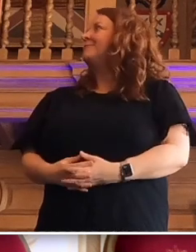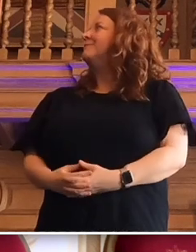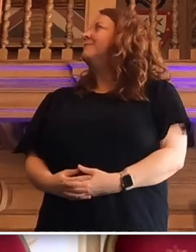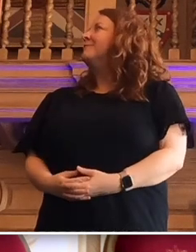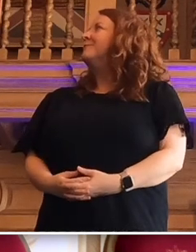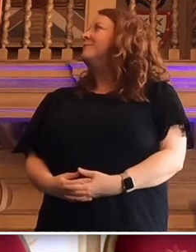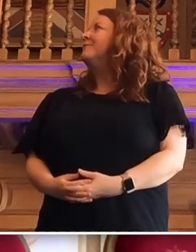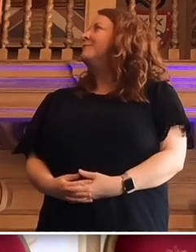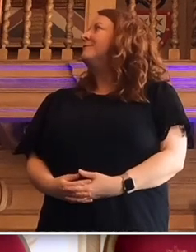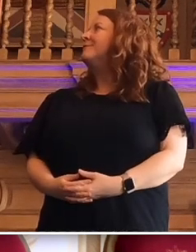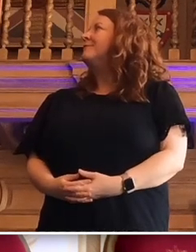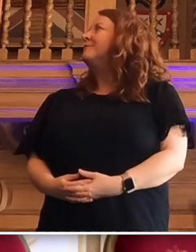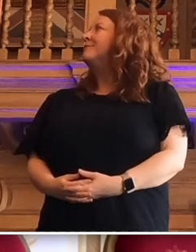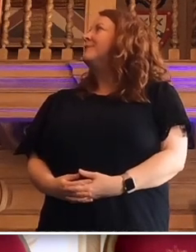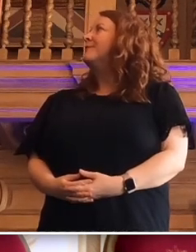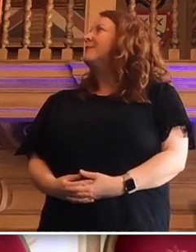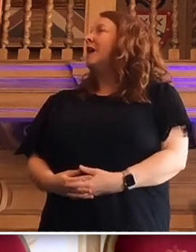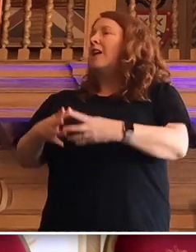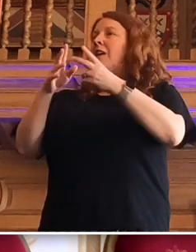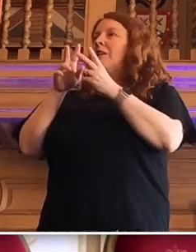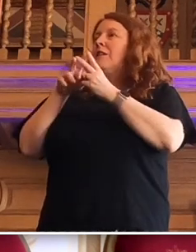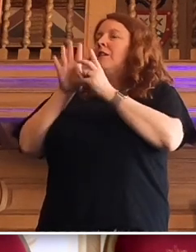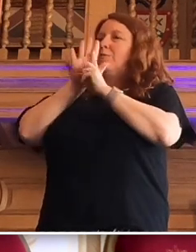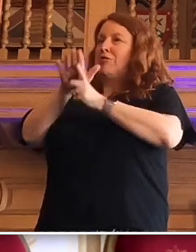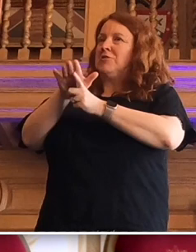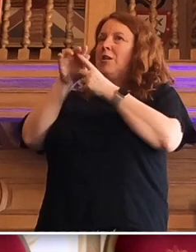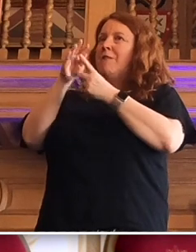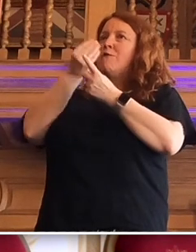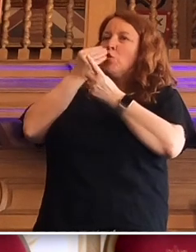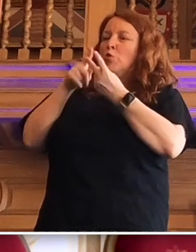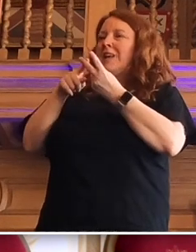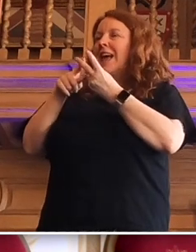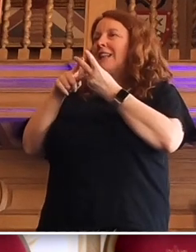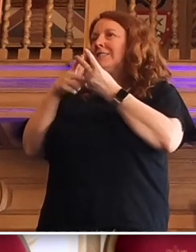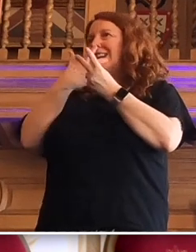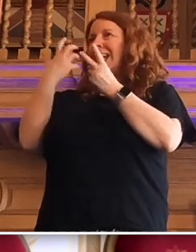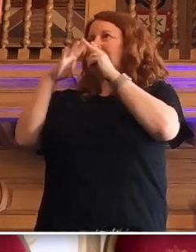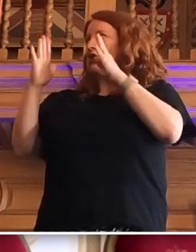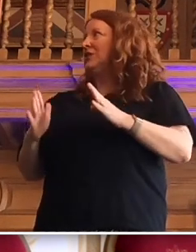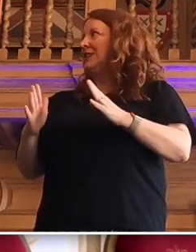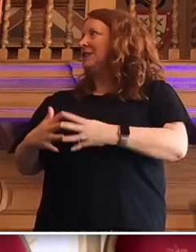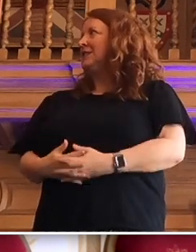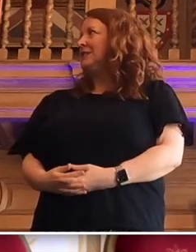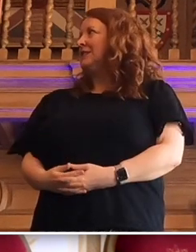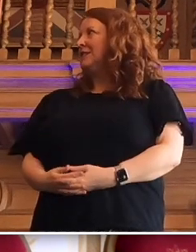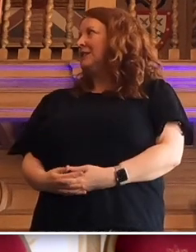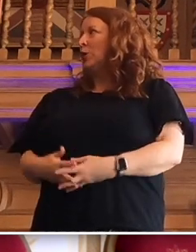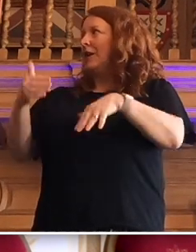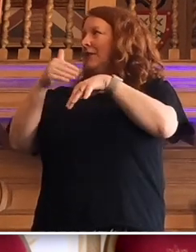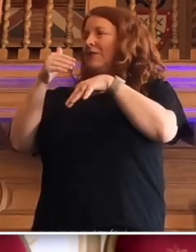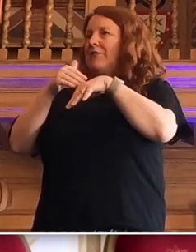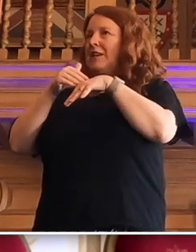And the two big inflationary pressures have been food and energy, which selectively affect